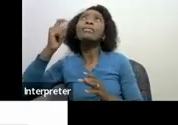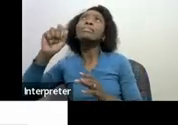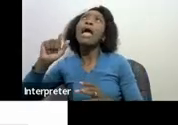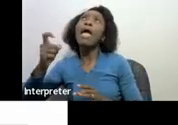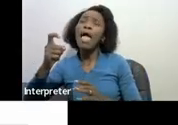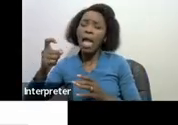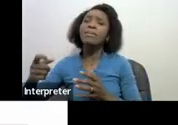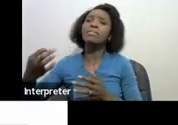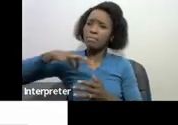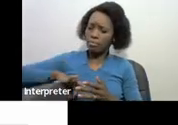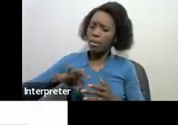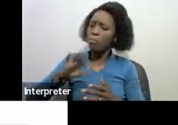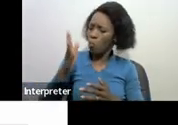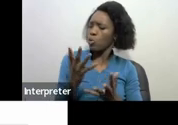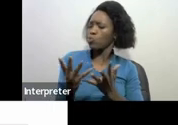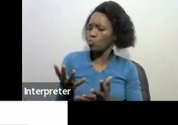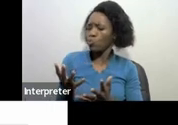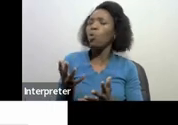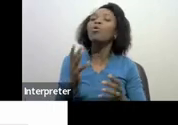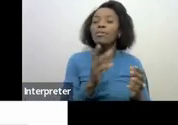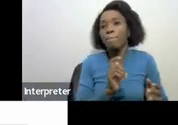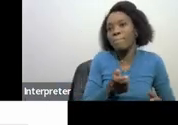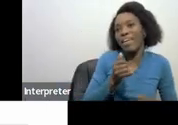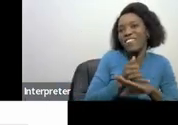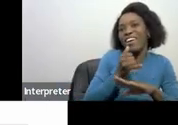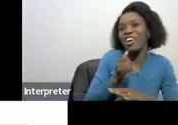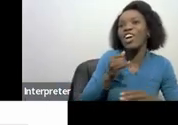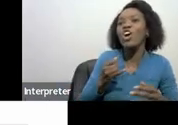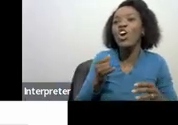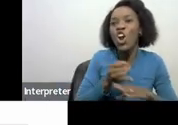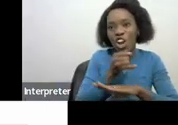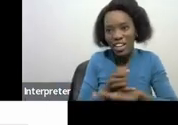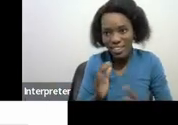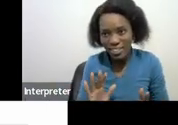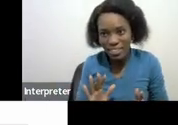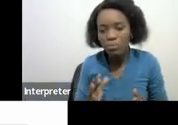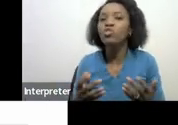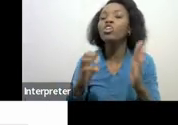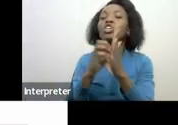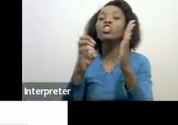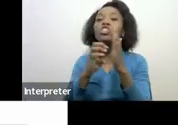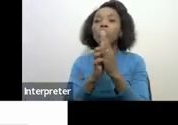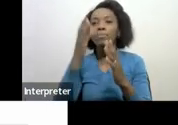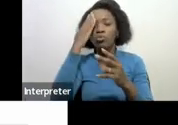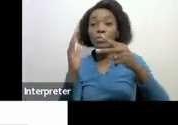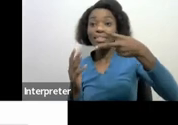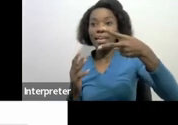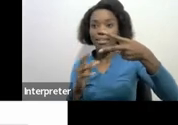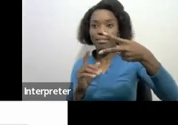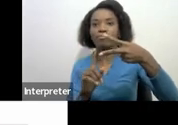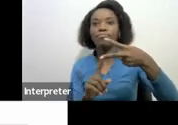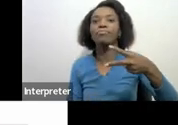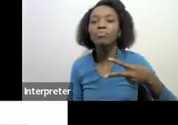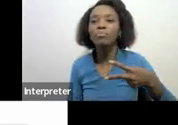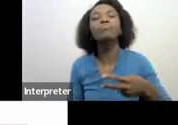talk of the estimated taxable income if I could take you back to that example on the second example where you've